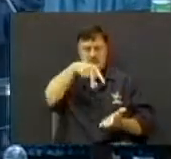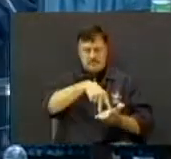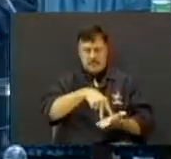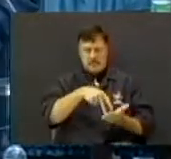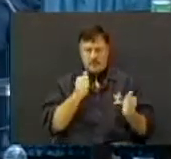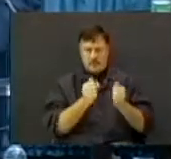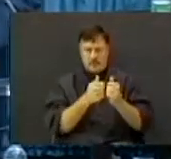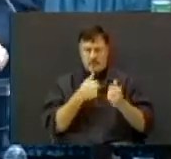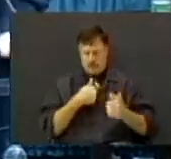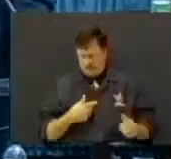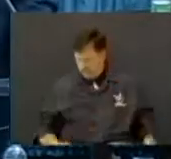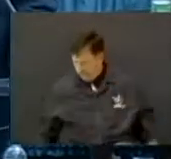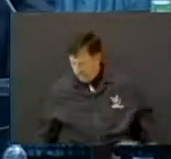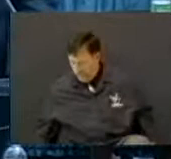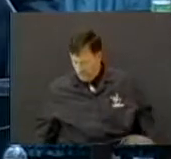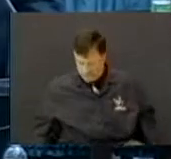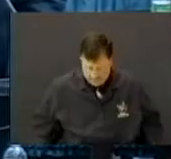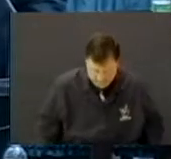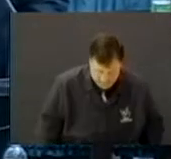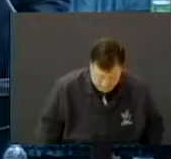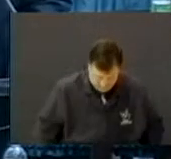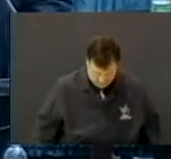with me with heads bowed and eyes closed.